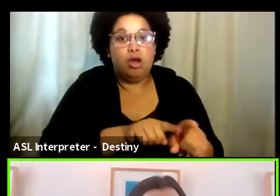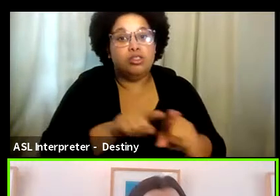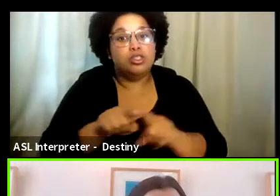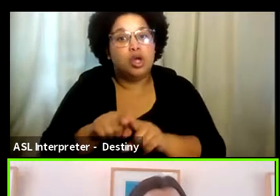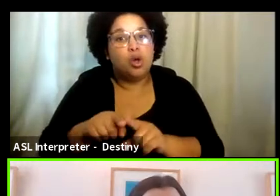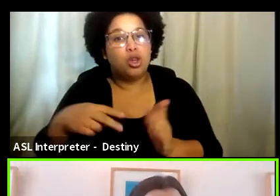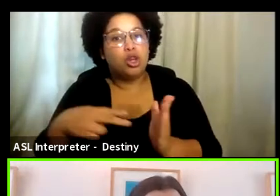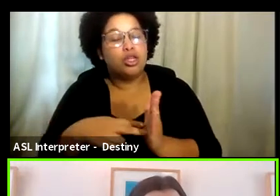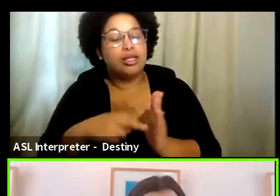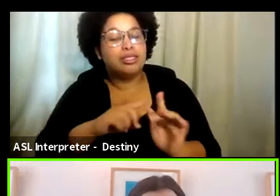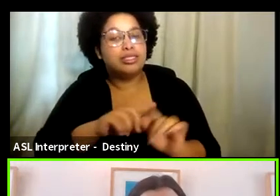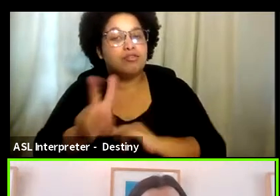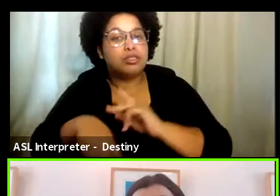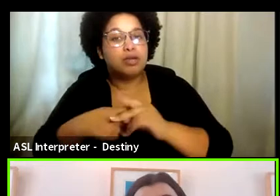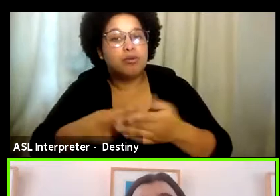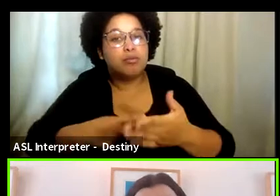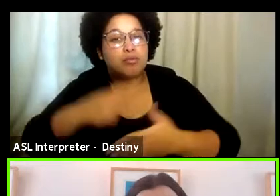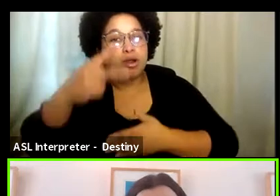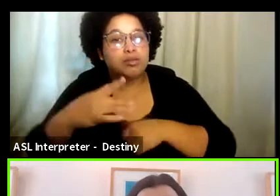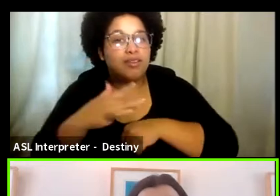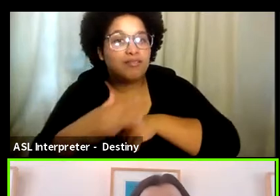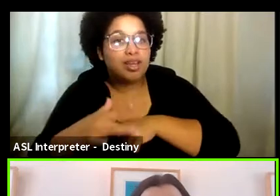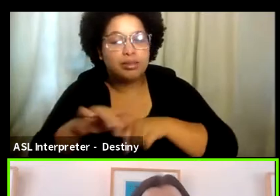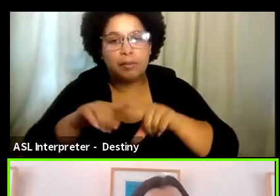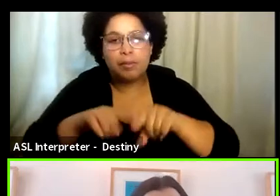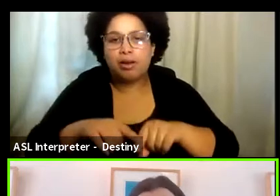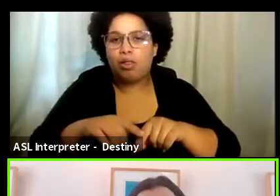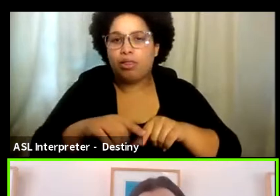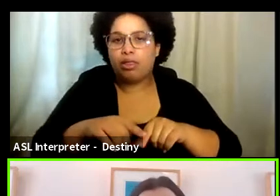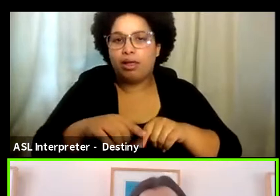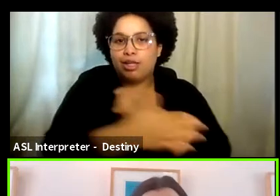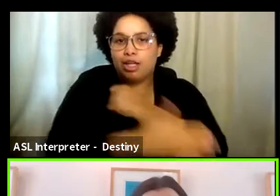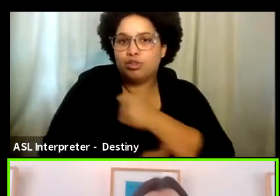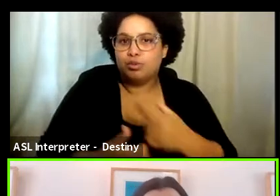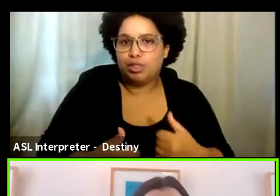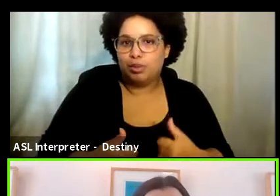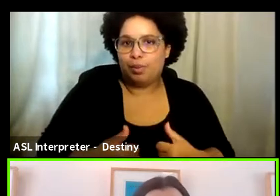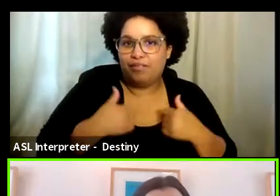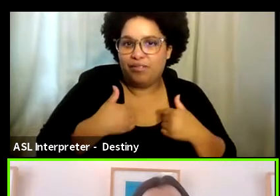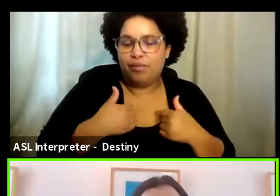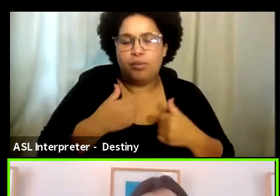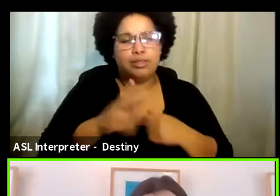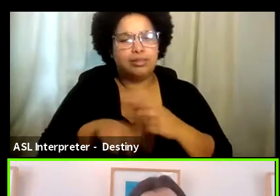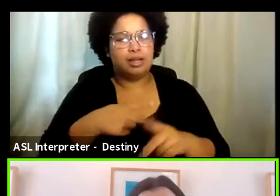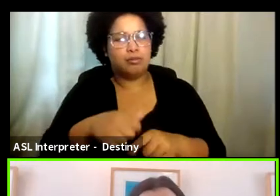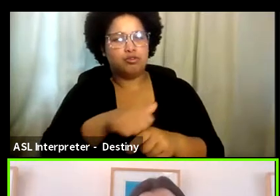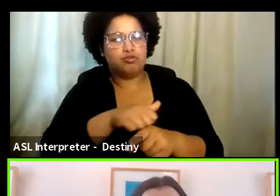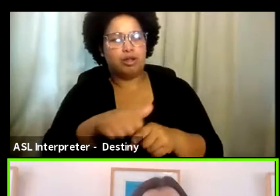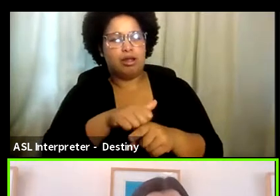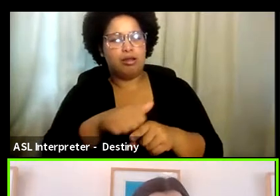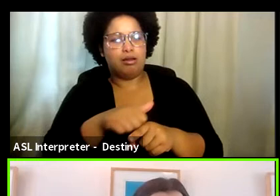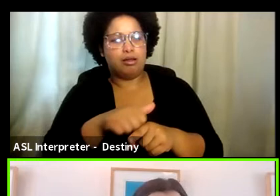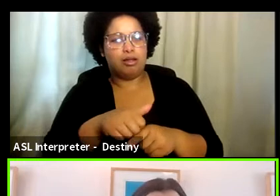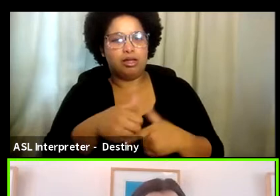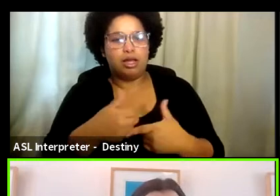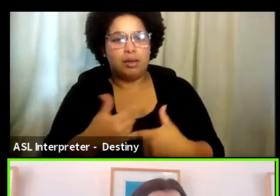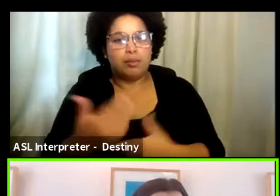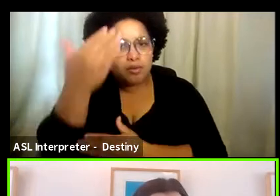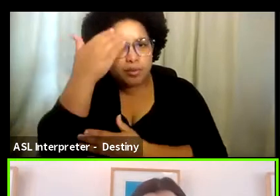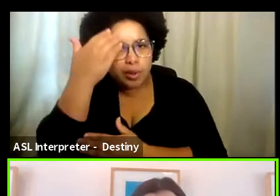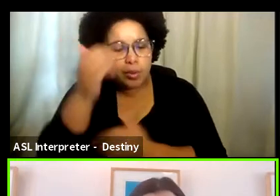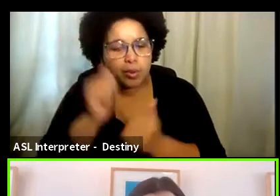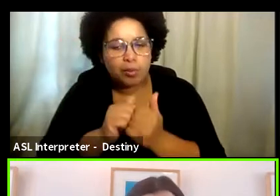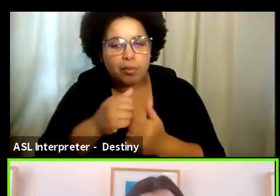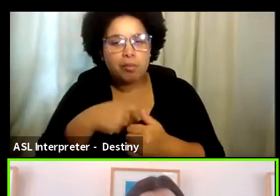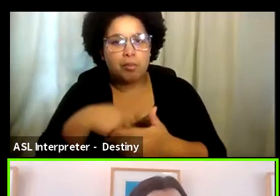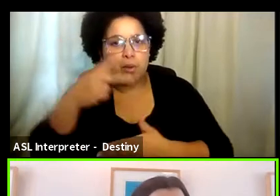programs are available in whatever country you're in, um, what training programs are available, and familiarize yourself with those programs